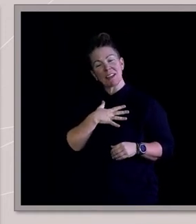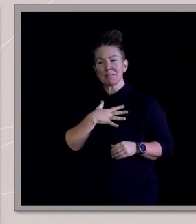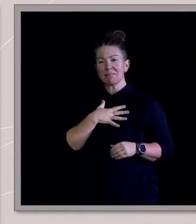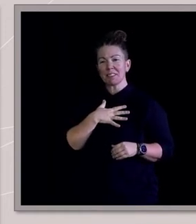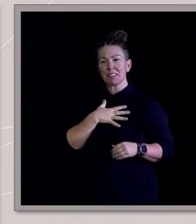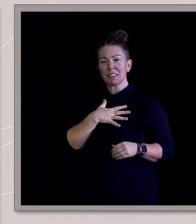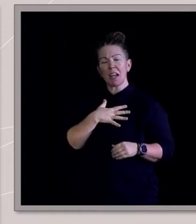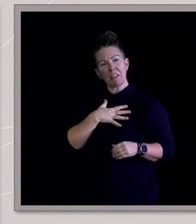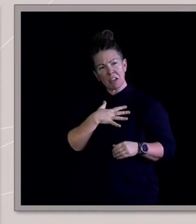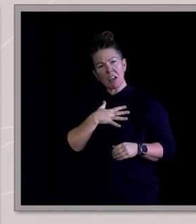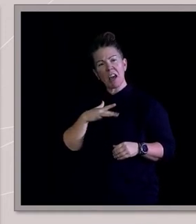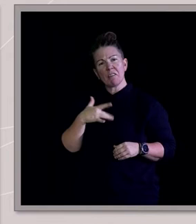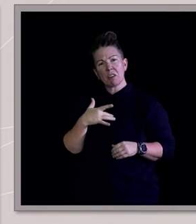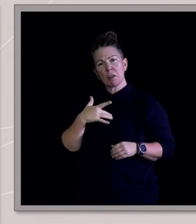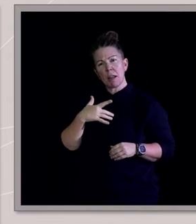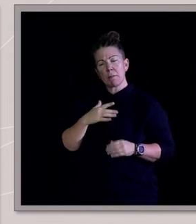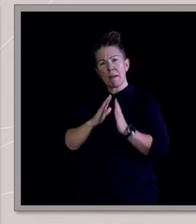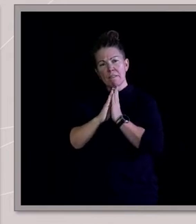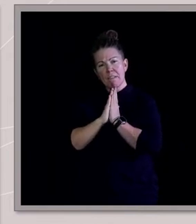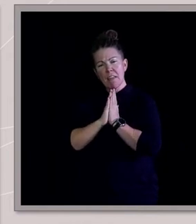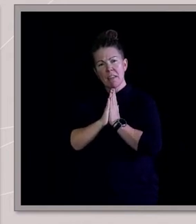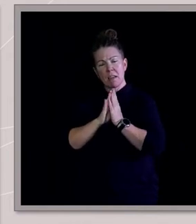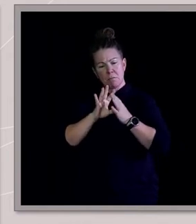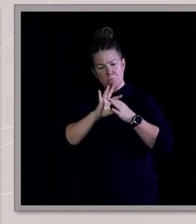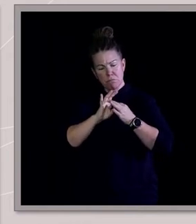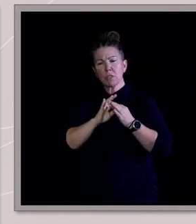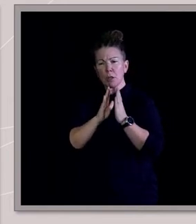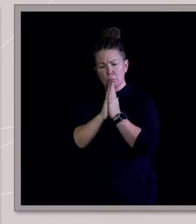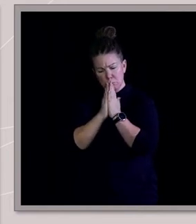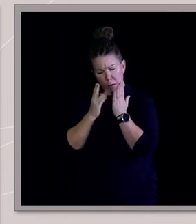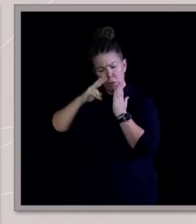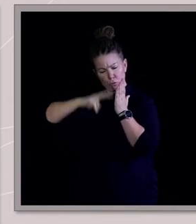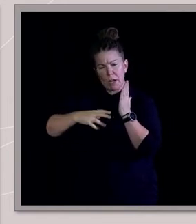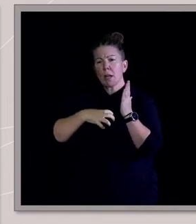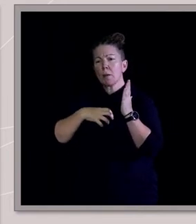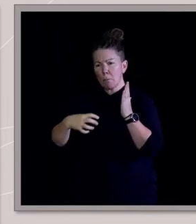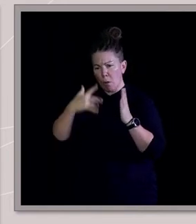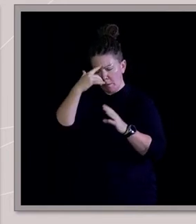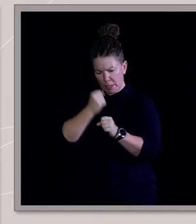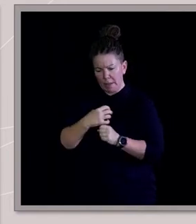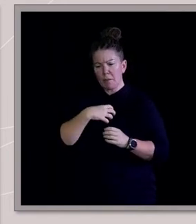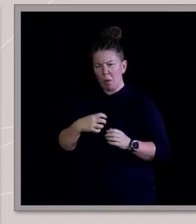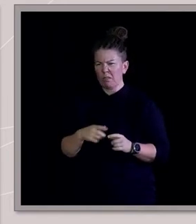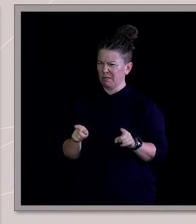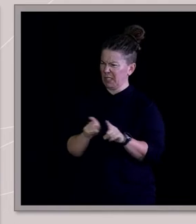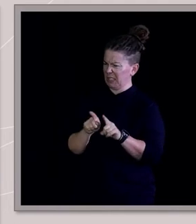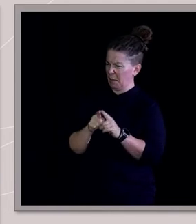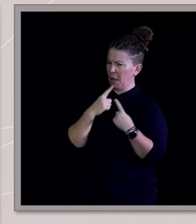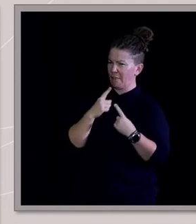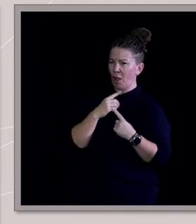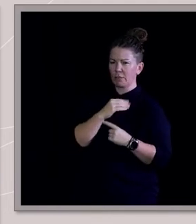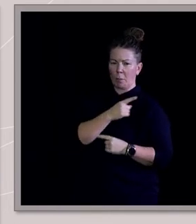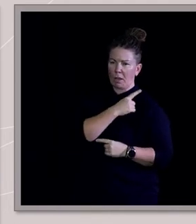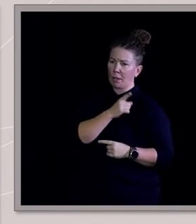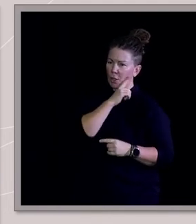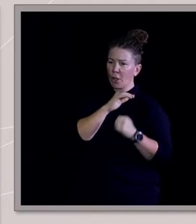crisis of faith. And I just pray more and read the Bible more. Same advice I've been getting from my girlfriend. And I just sort of thought, and